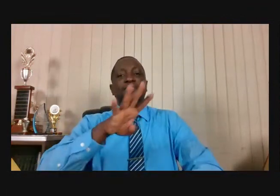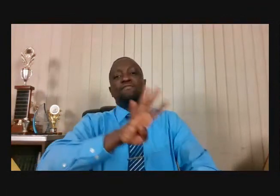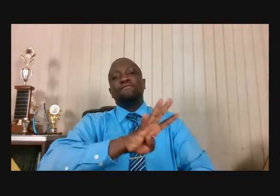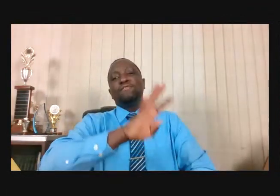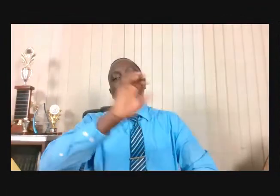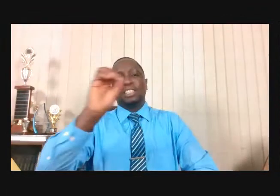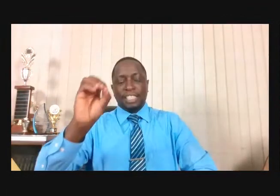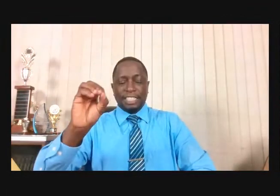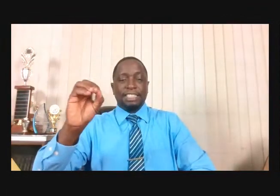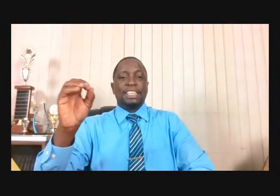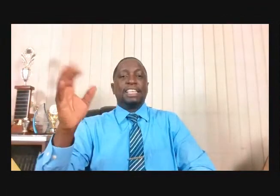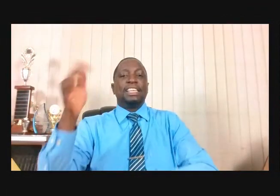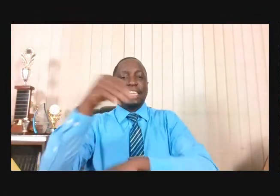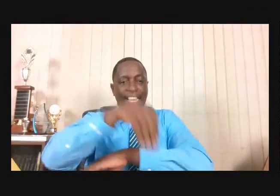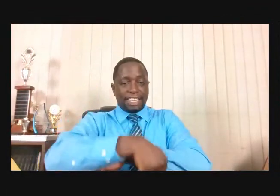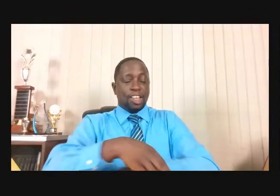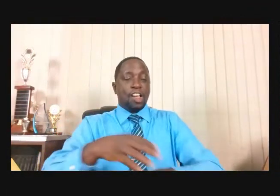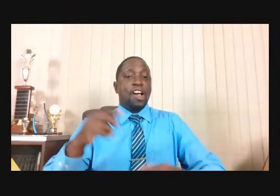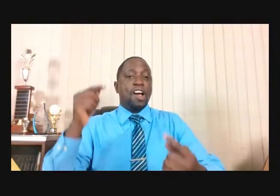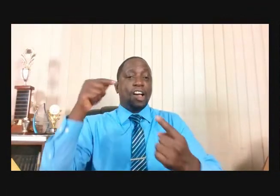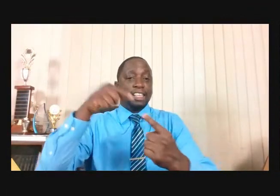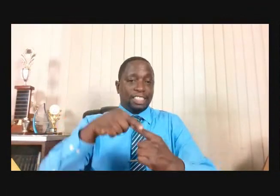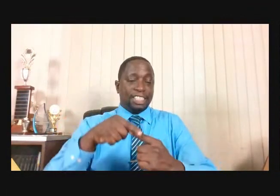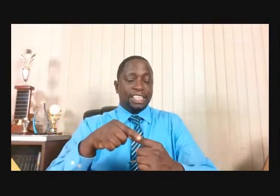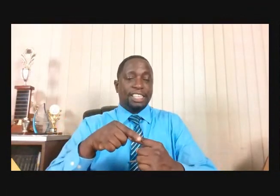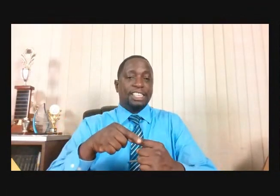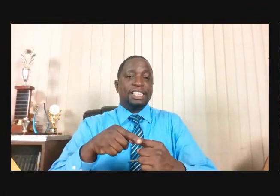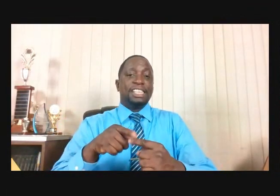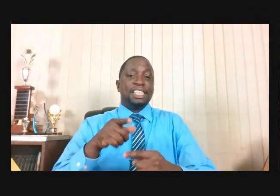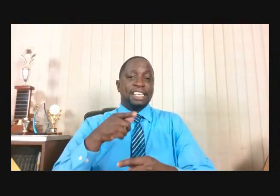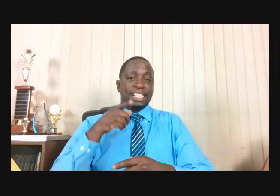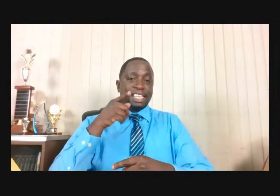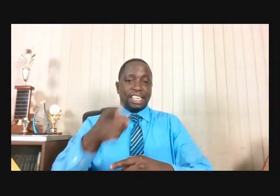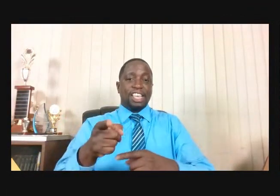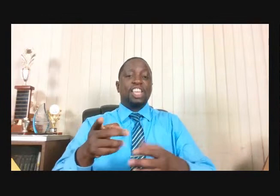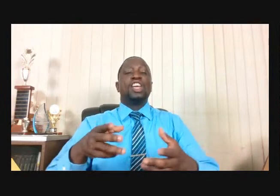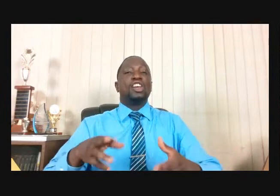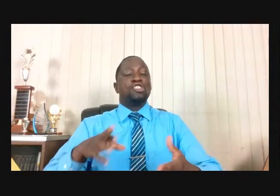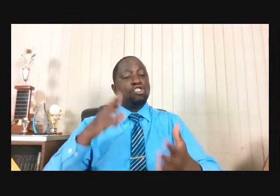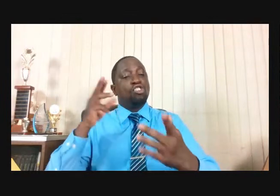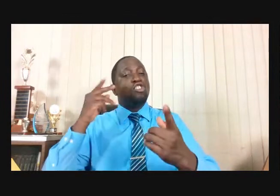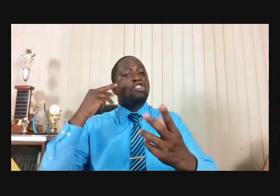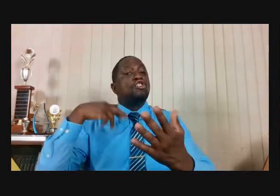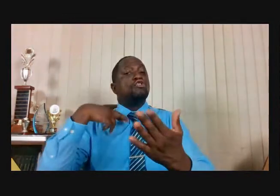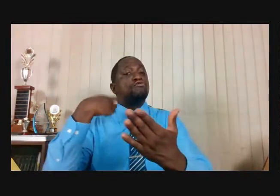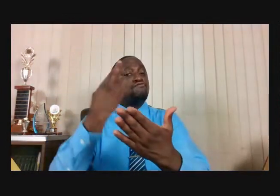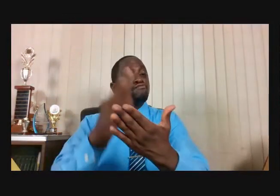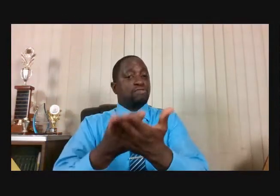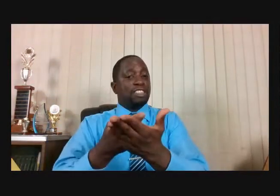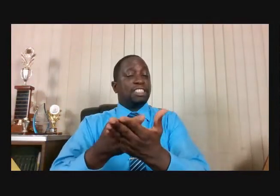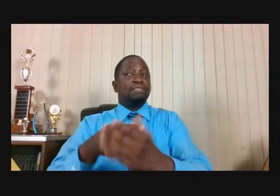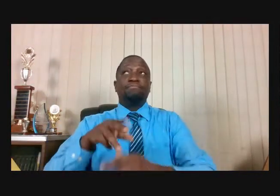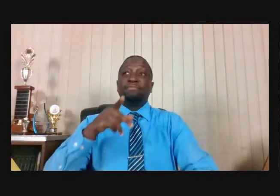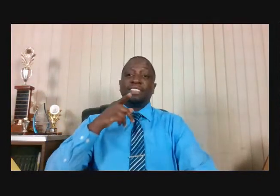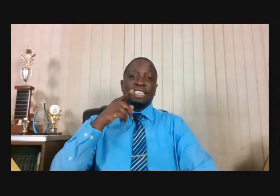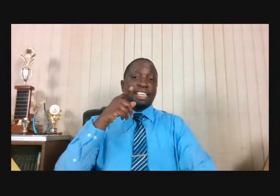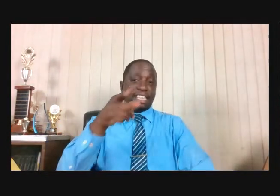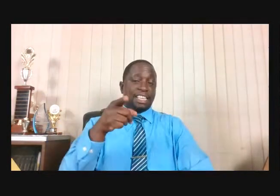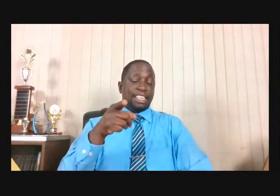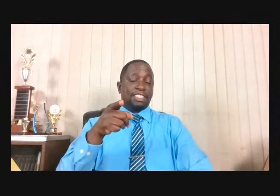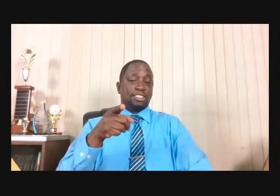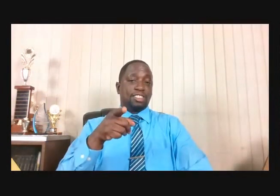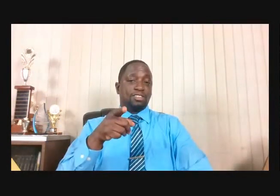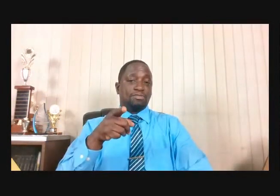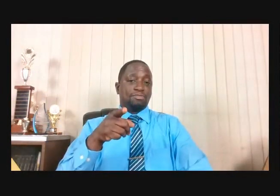who gave him this food. And God strengthened him by this food. was like heavenly manna for him. God